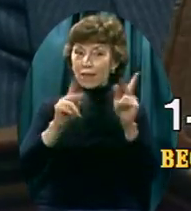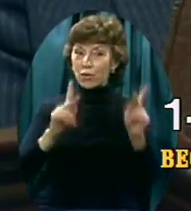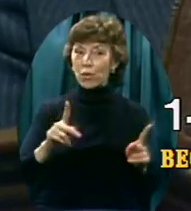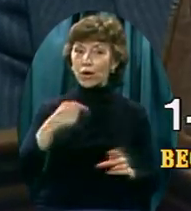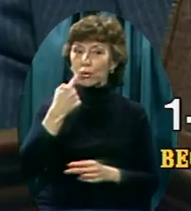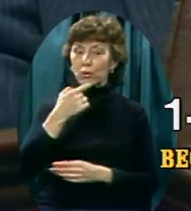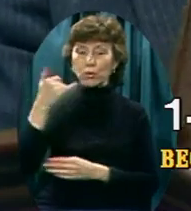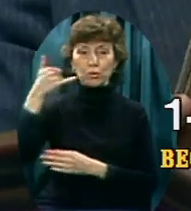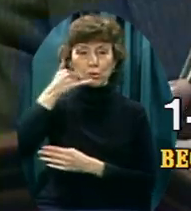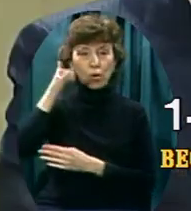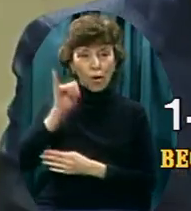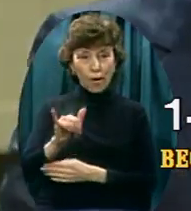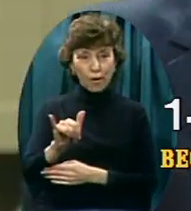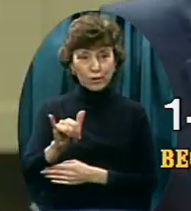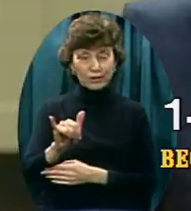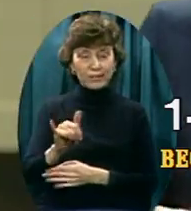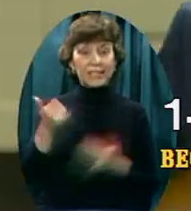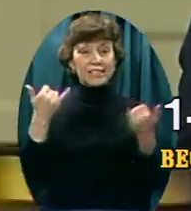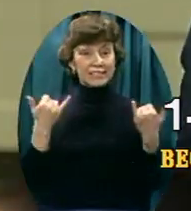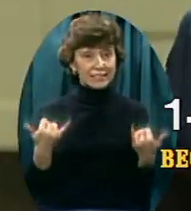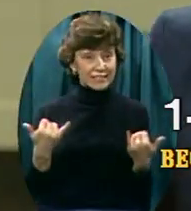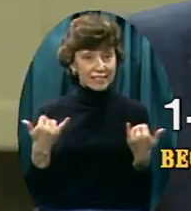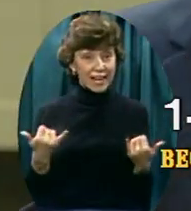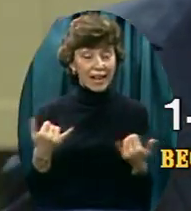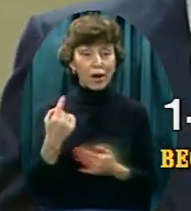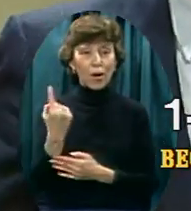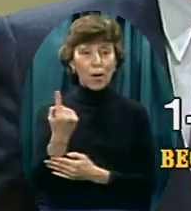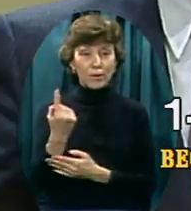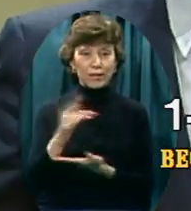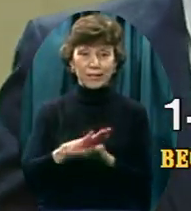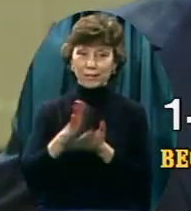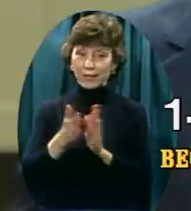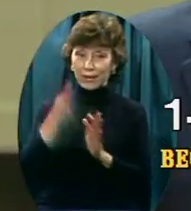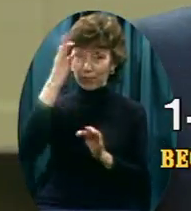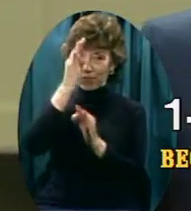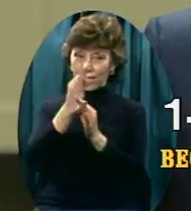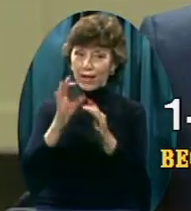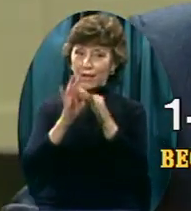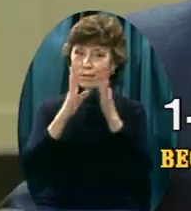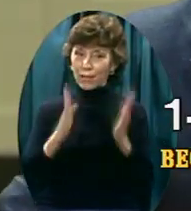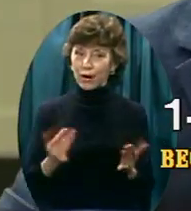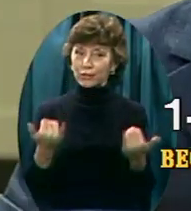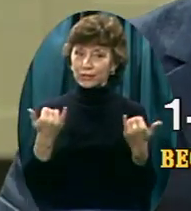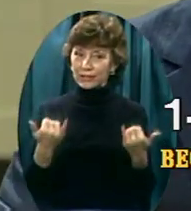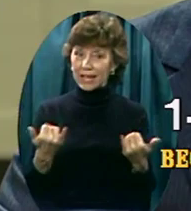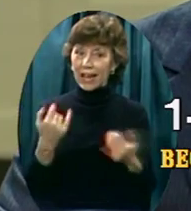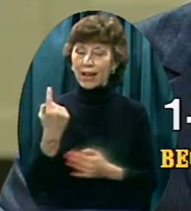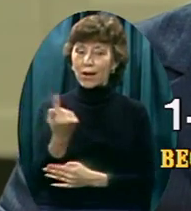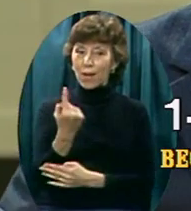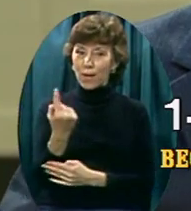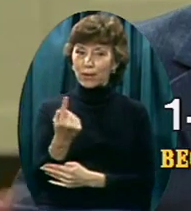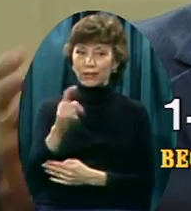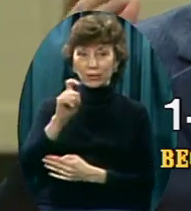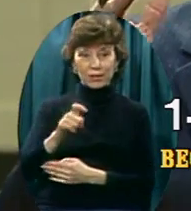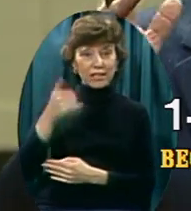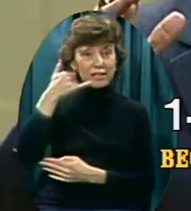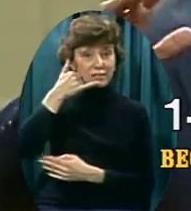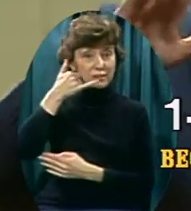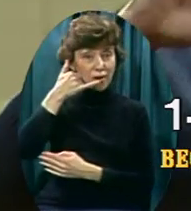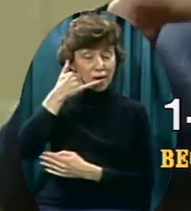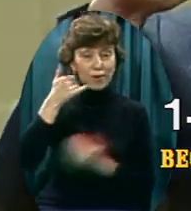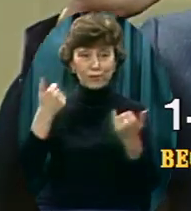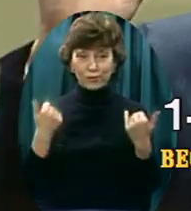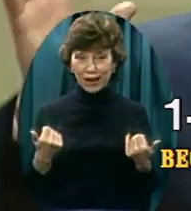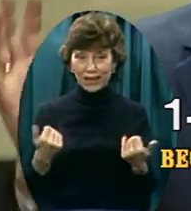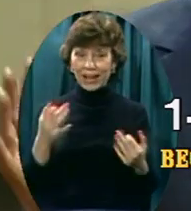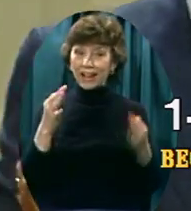becomes a faith partner today only. It won't be available next week. So you need to dial right now 1-800-446-5000. Get